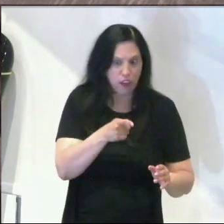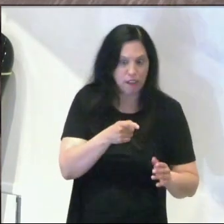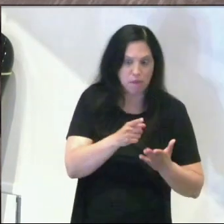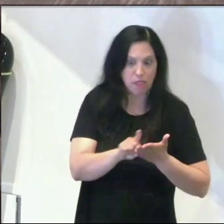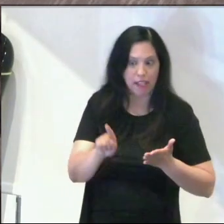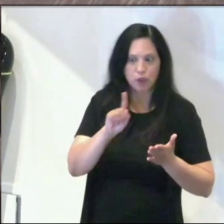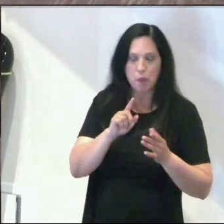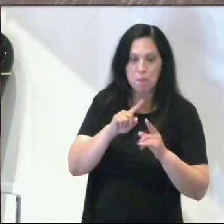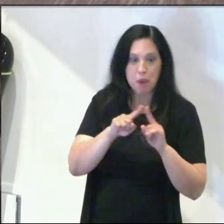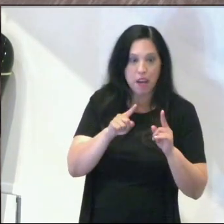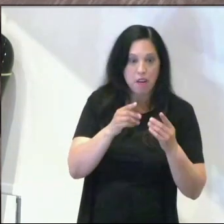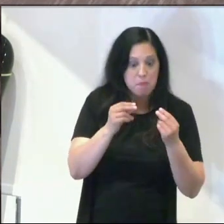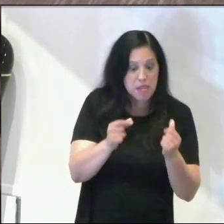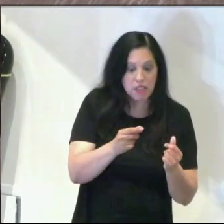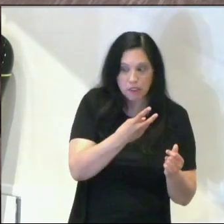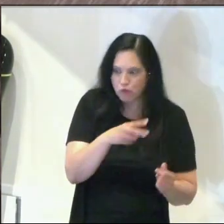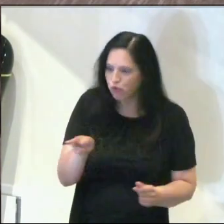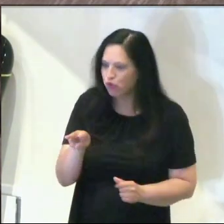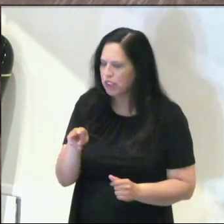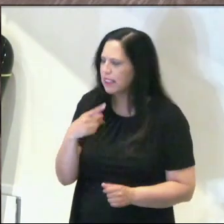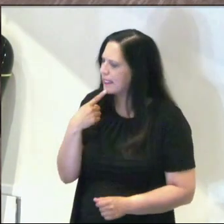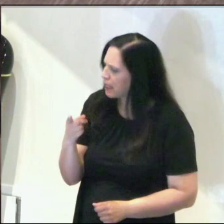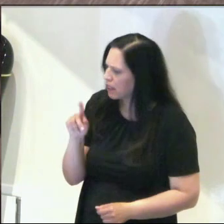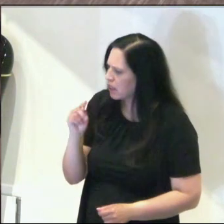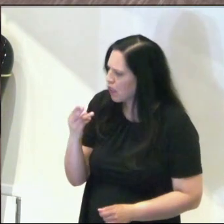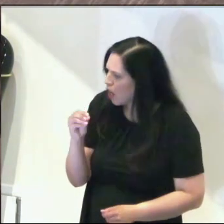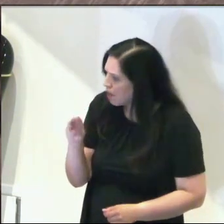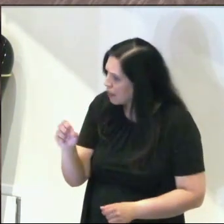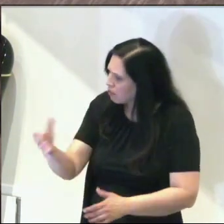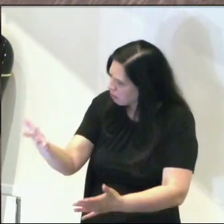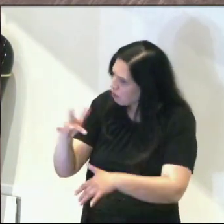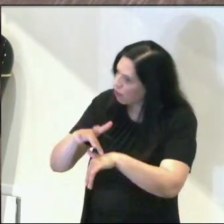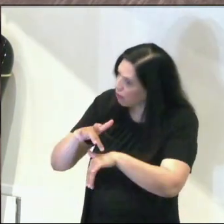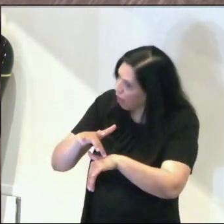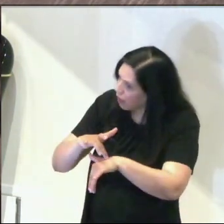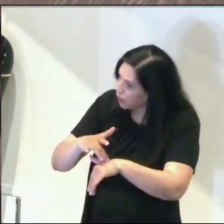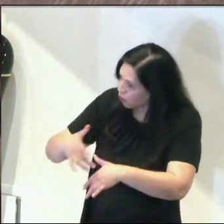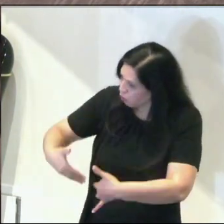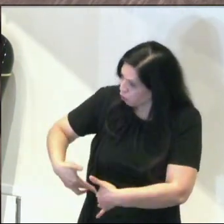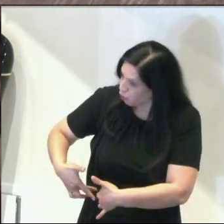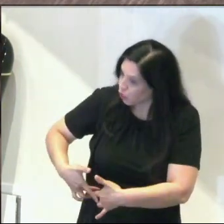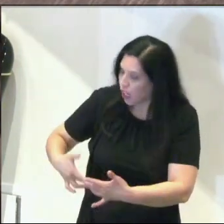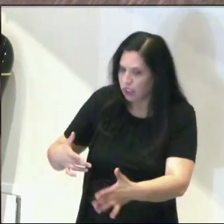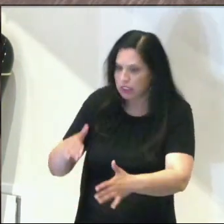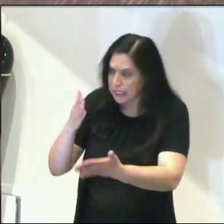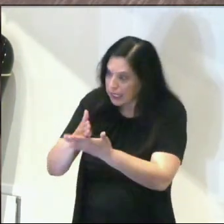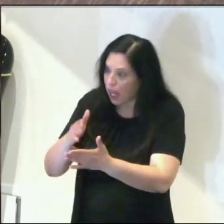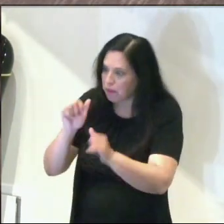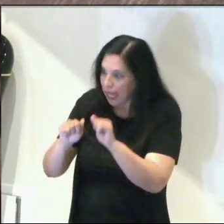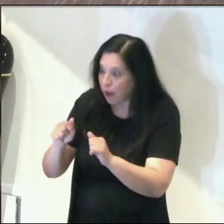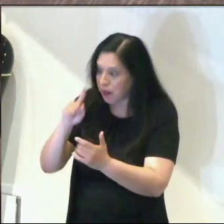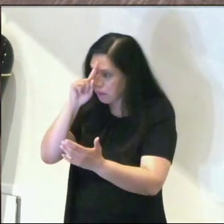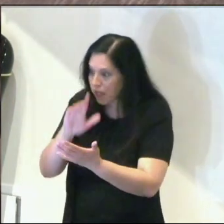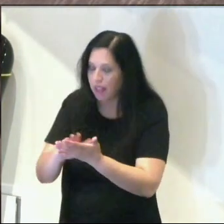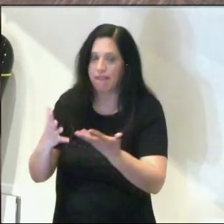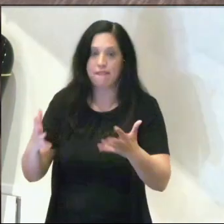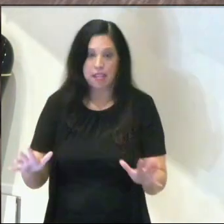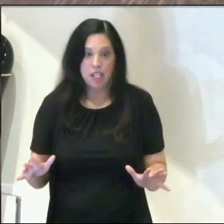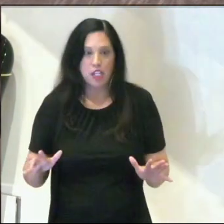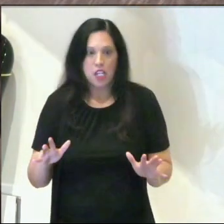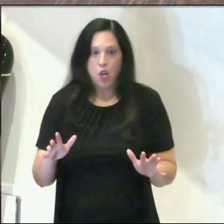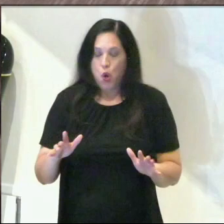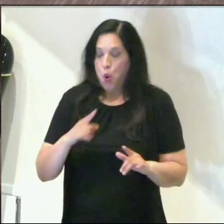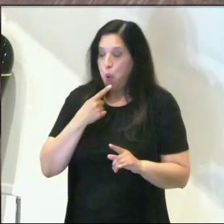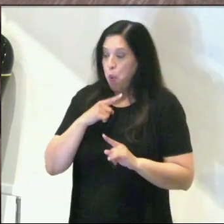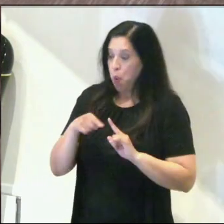But it says immediately Jesus went right to Thomas. He goes, hey man, put your hands here, stop doubting and believe. And then when he